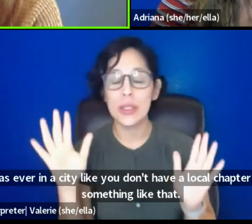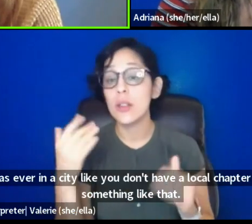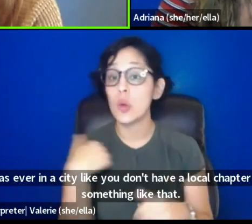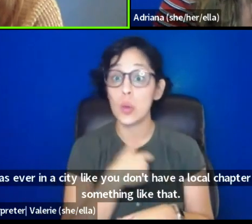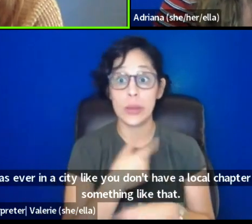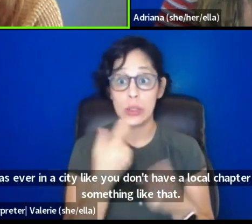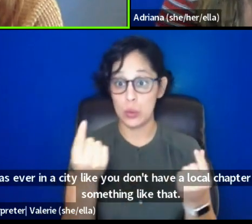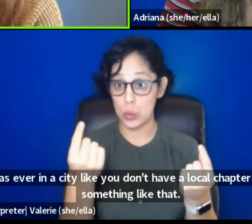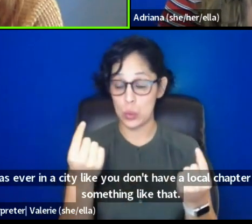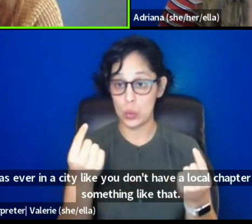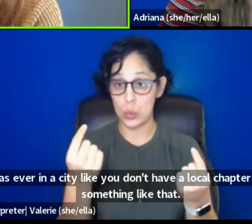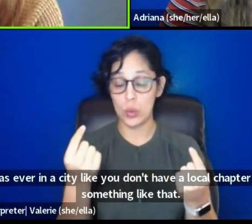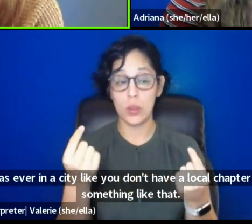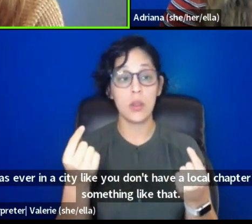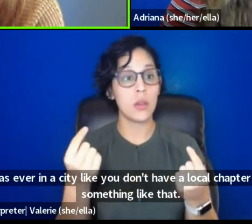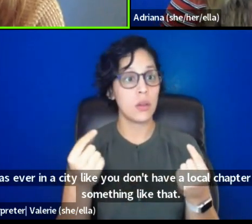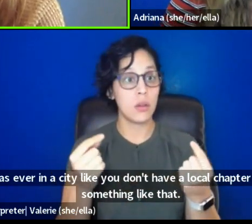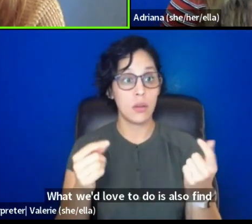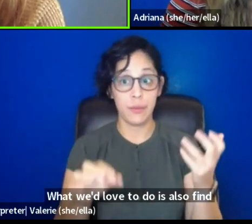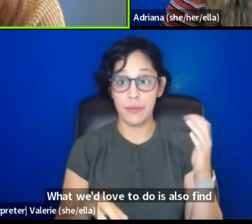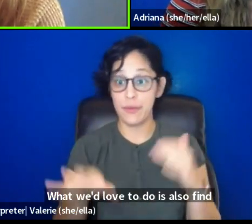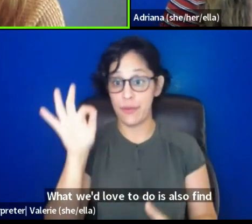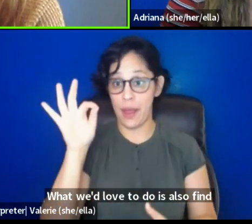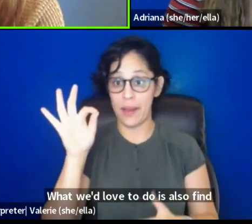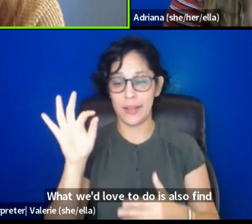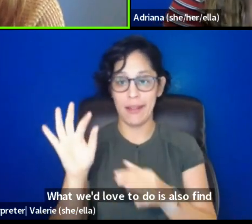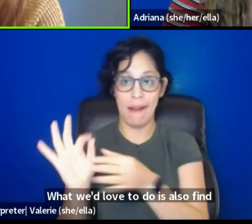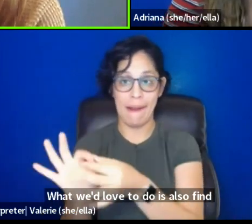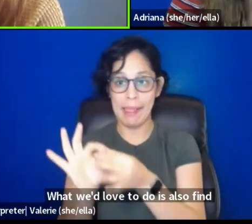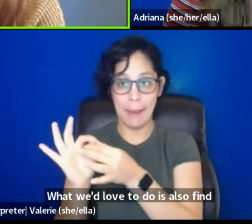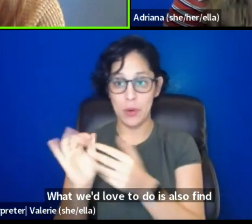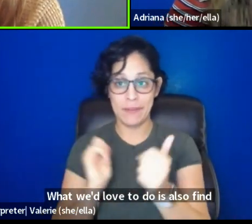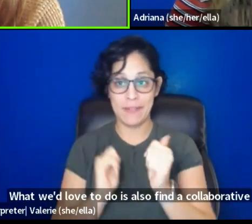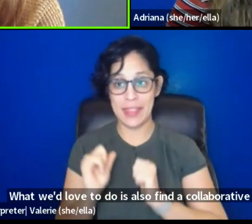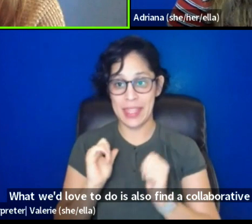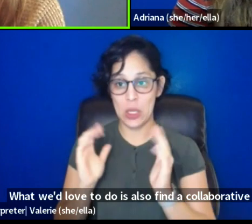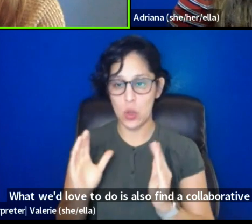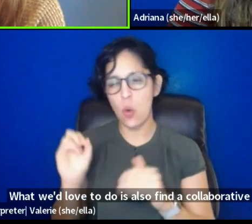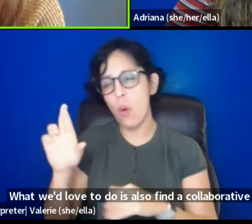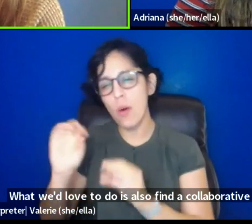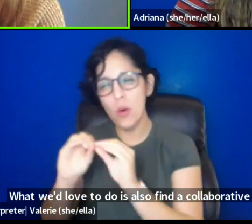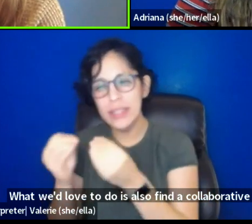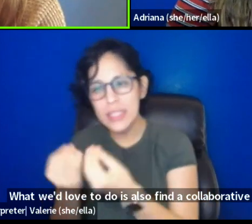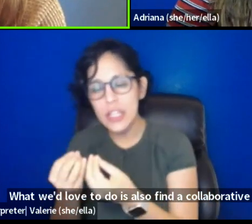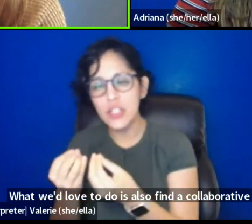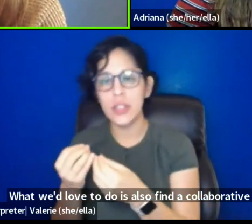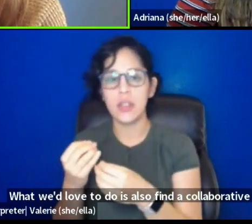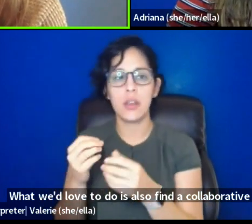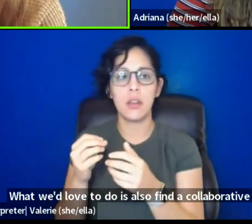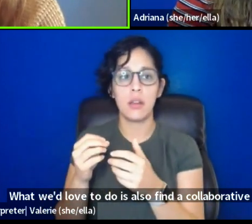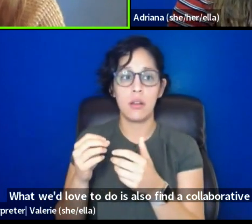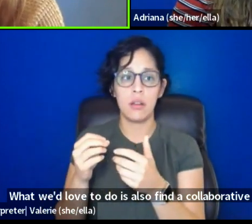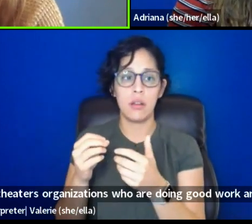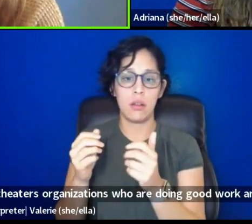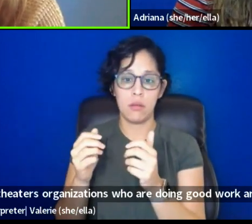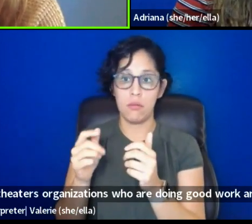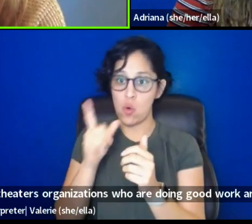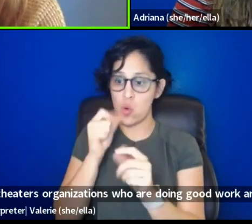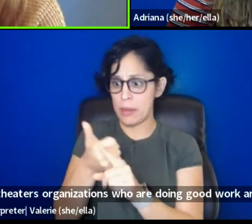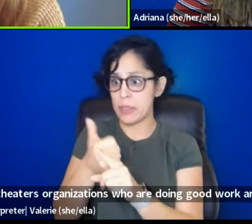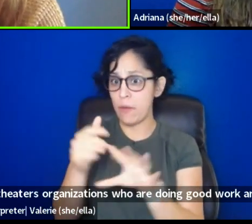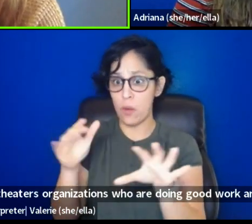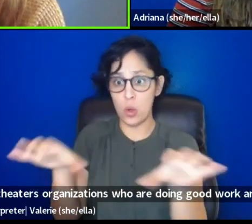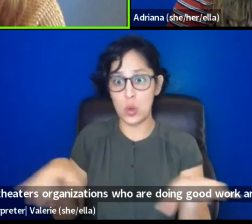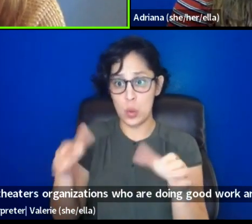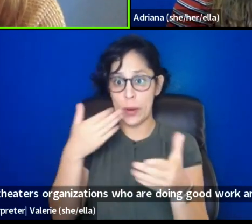we'd love to do is also find, uh, collaborative theaters, or organizations who are doing good work, and connect to there,